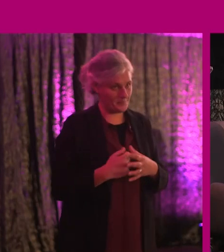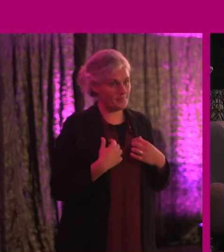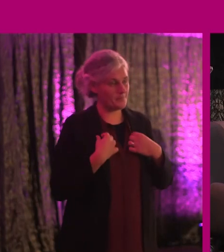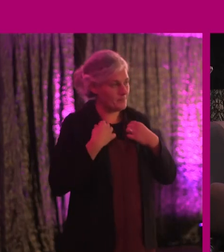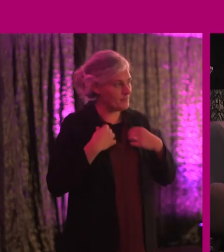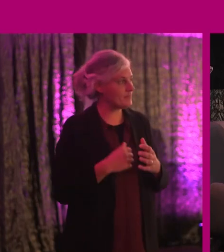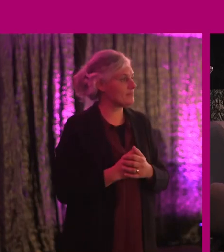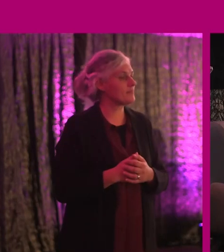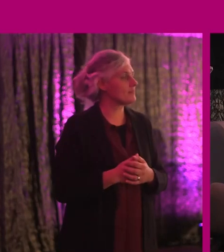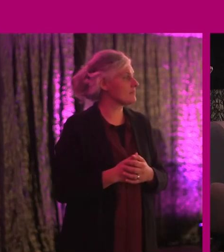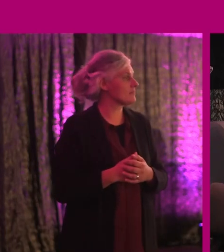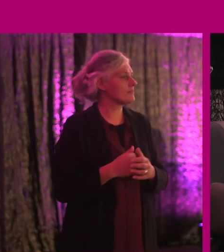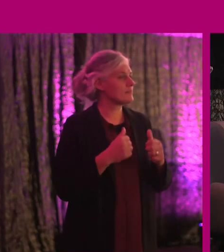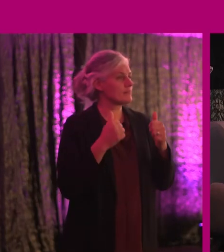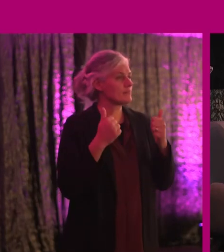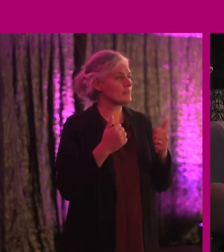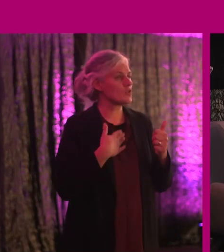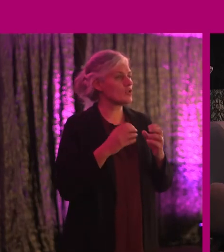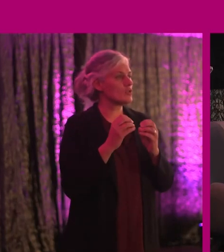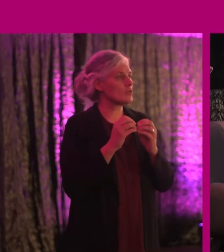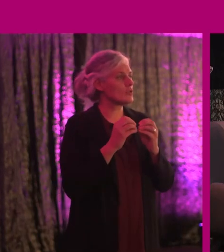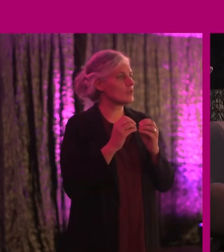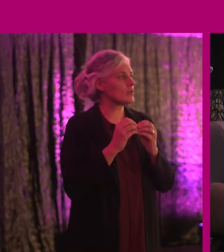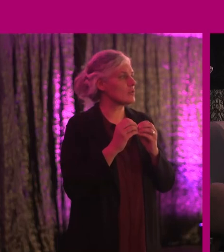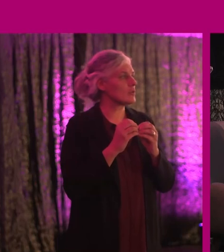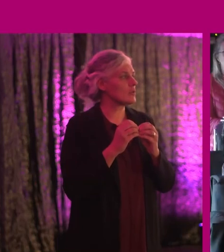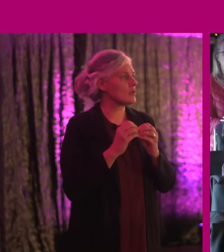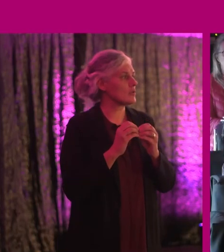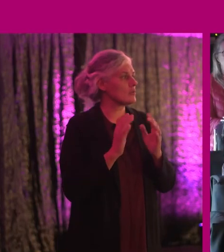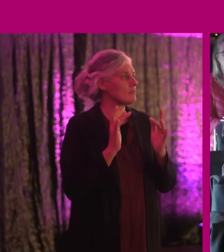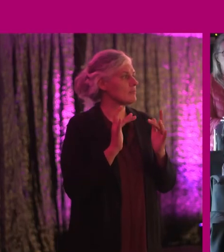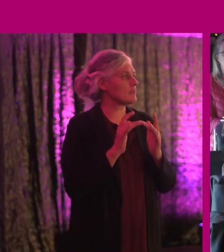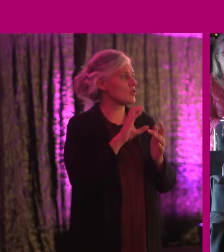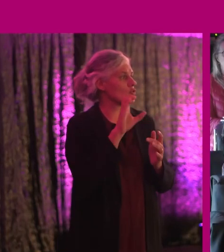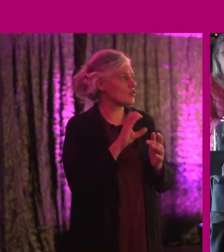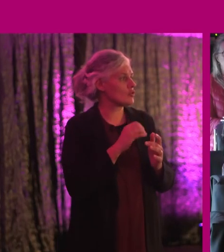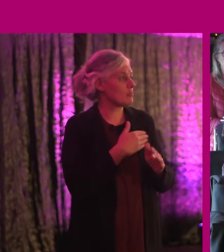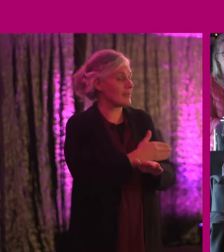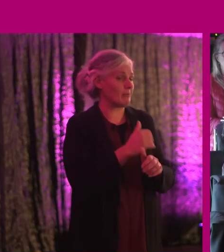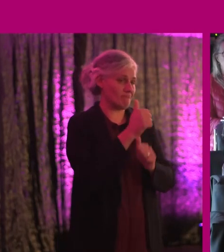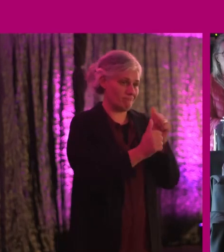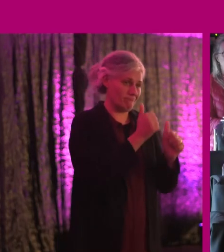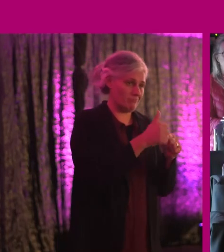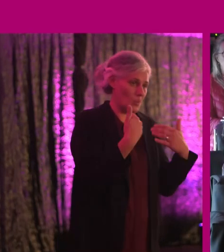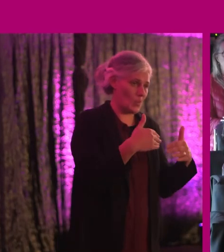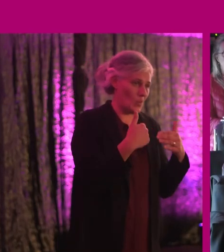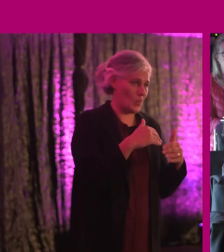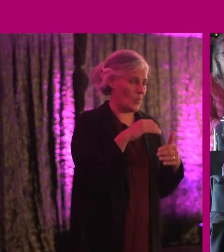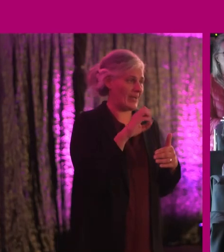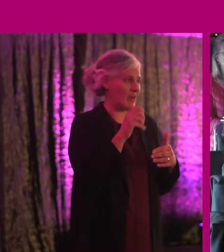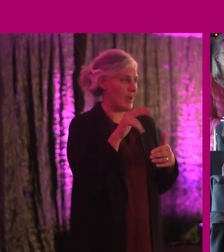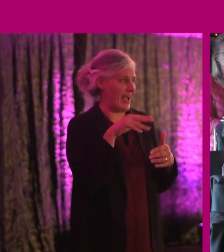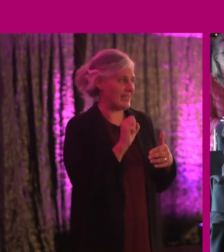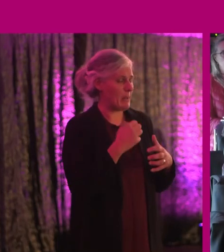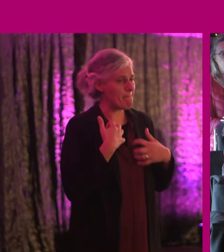Hi, just some comments that have come in through Zoom. And I suppose start off with the compliments about how Caroline's